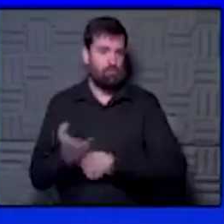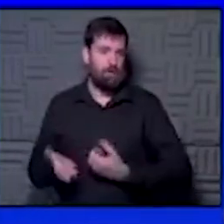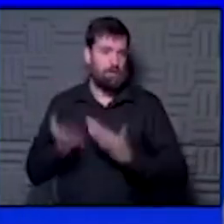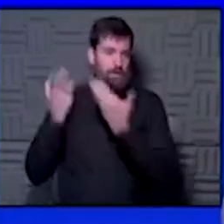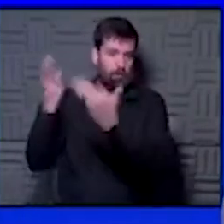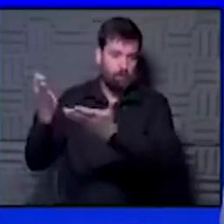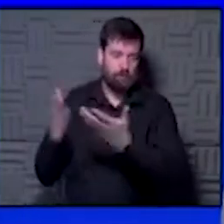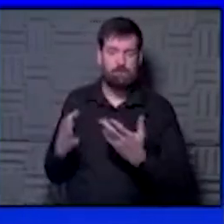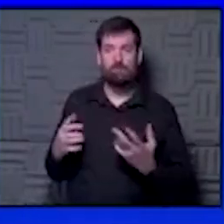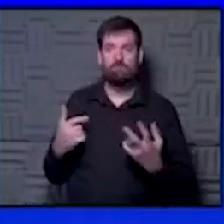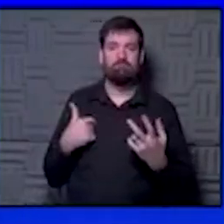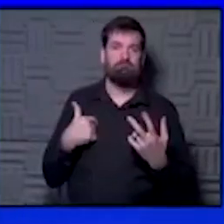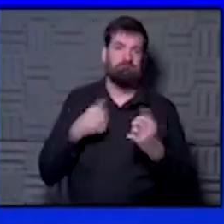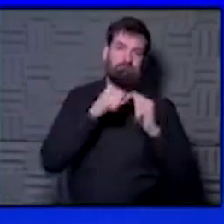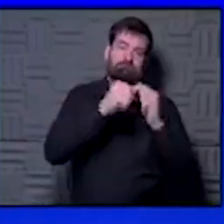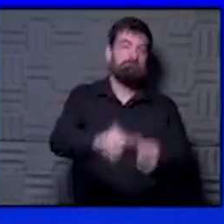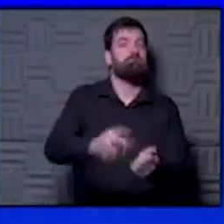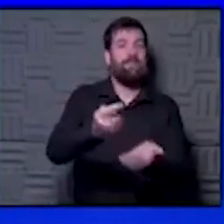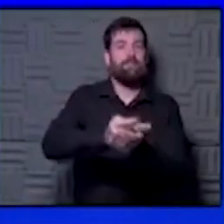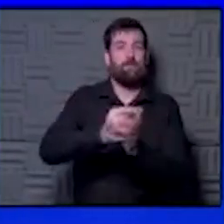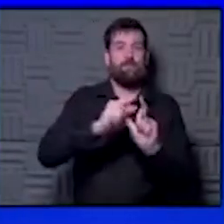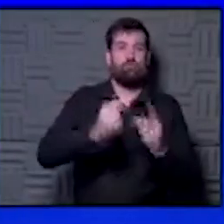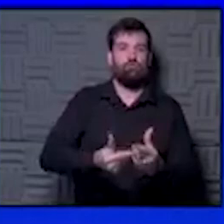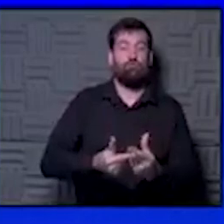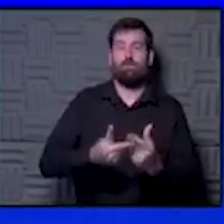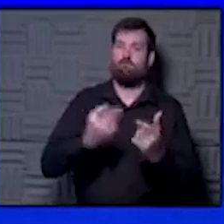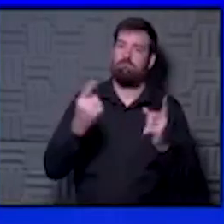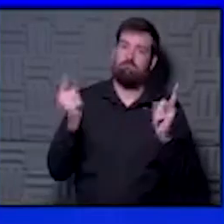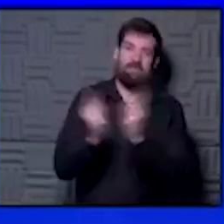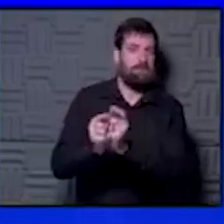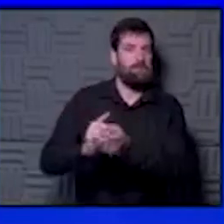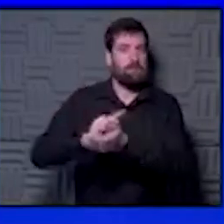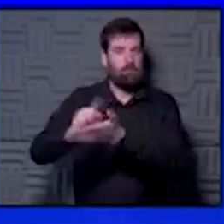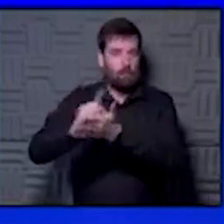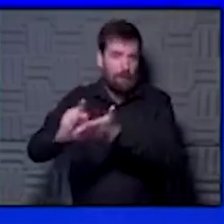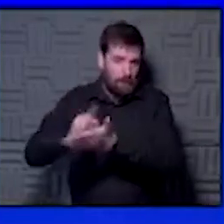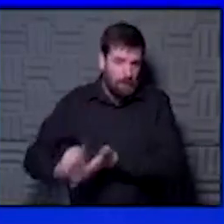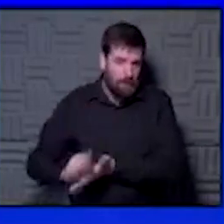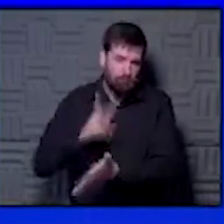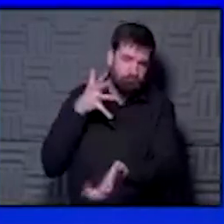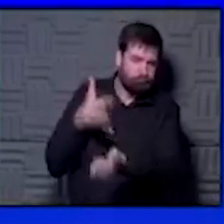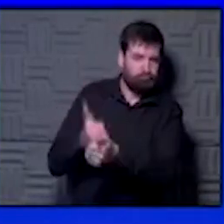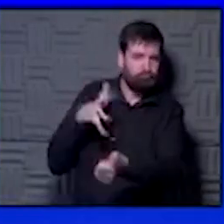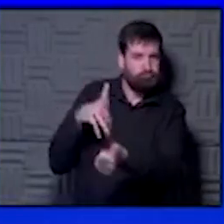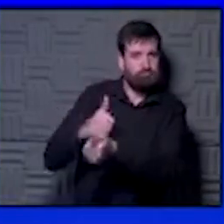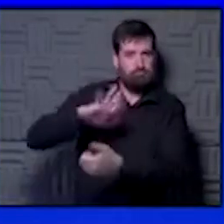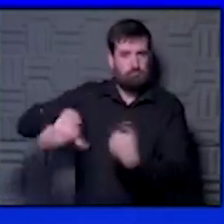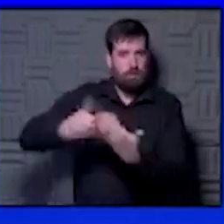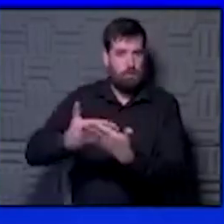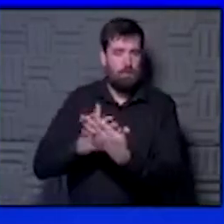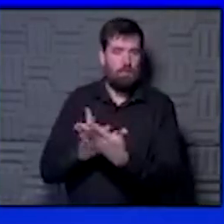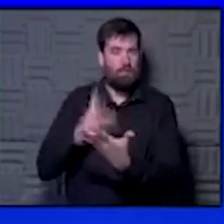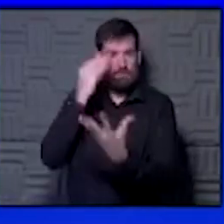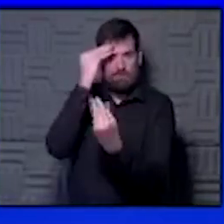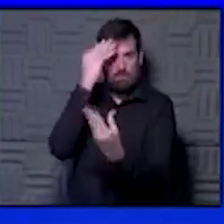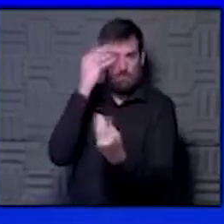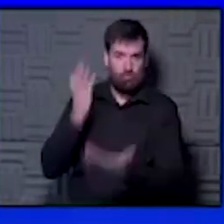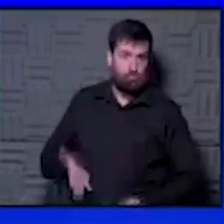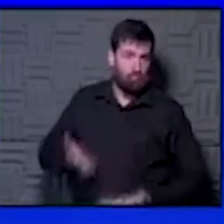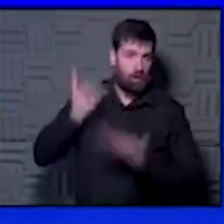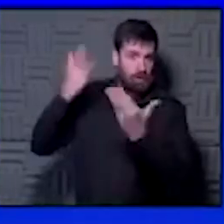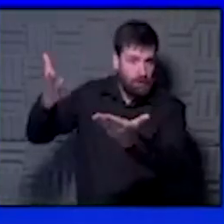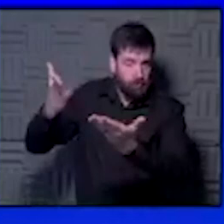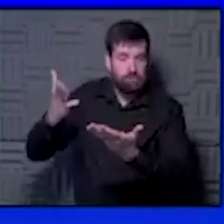recommendations, we continue to have our therapeutics group that meets every week that continues to stay up on all of the most updated recommendations.